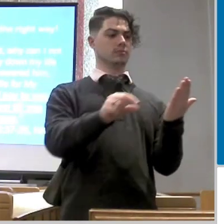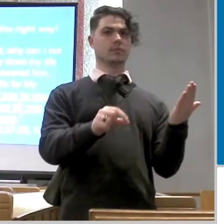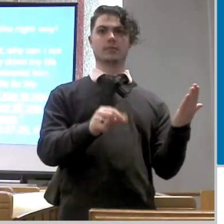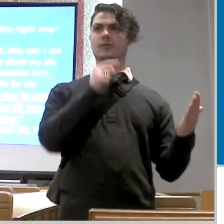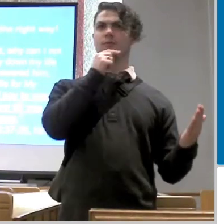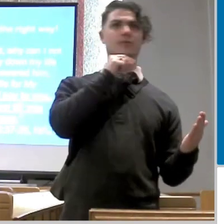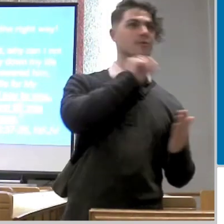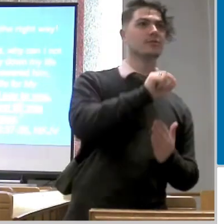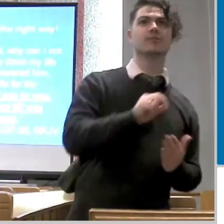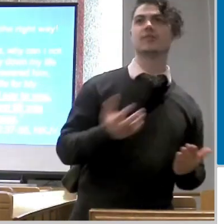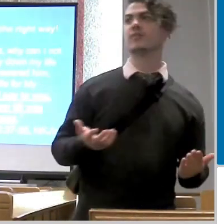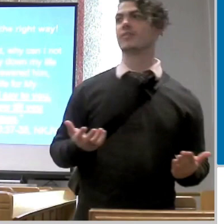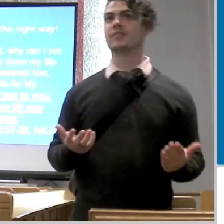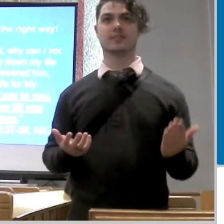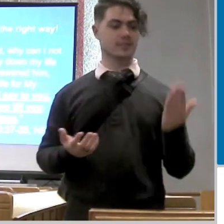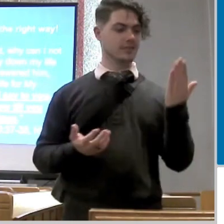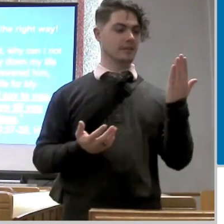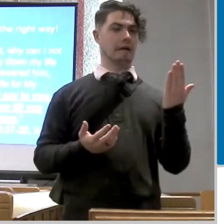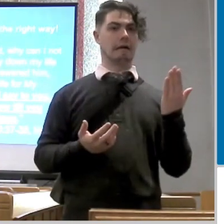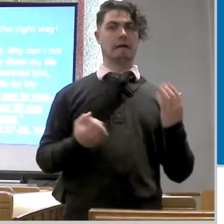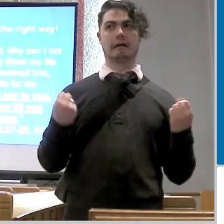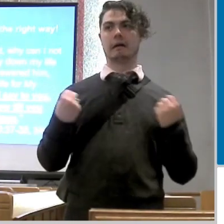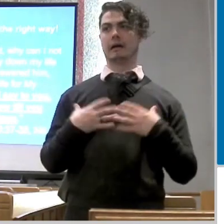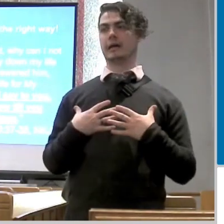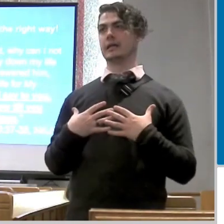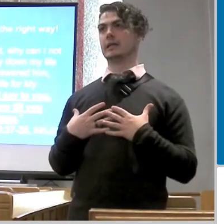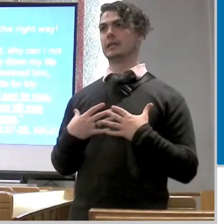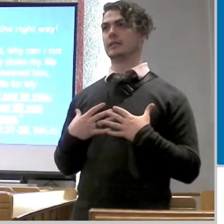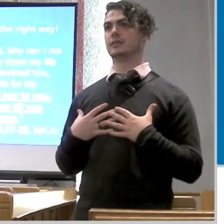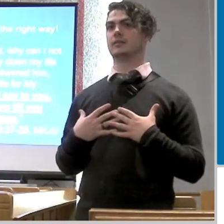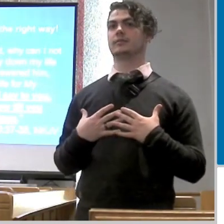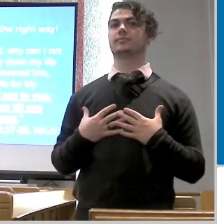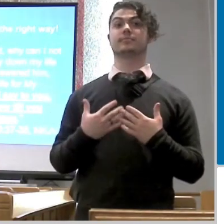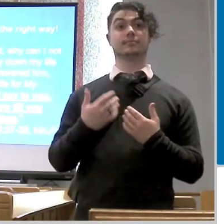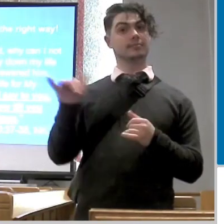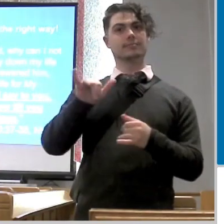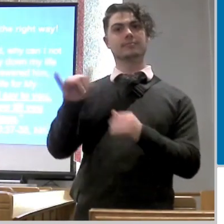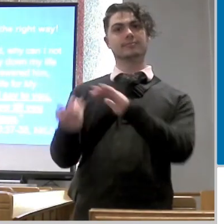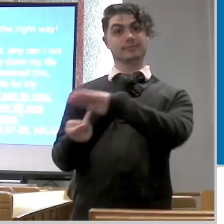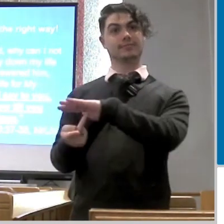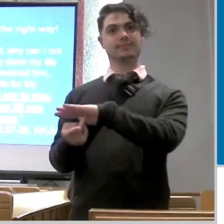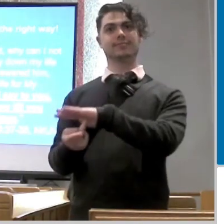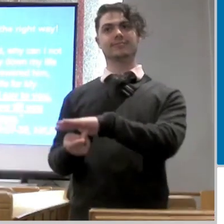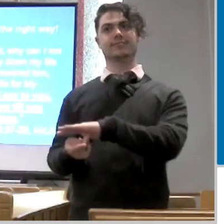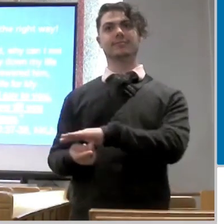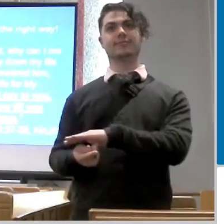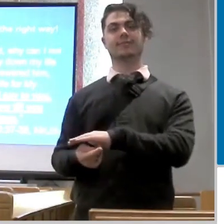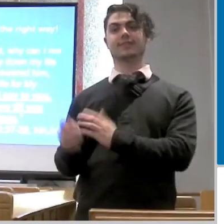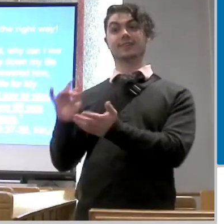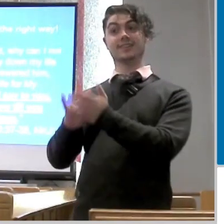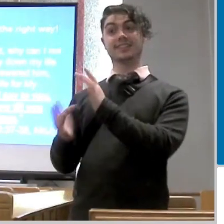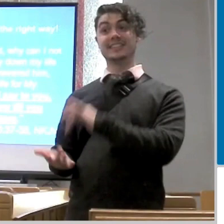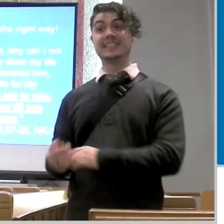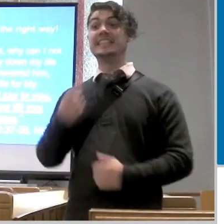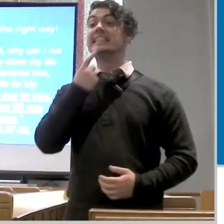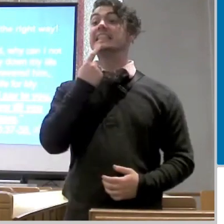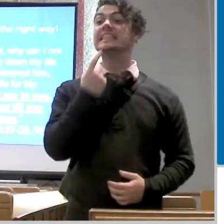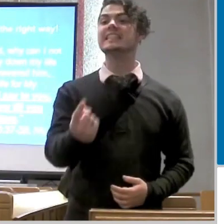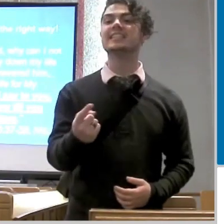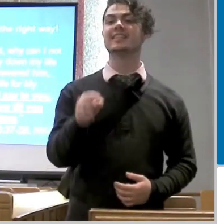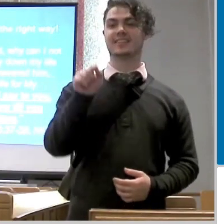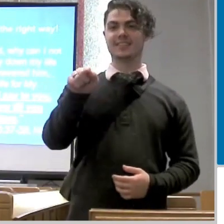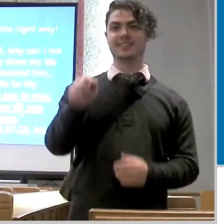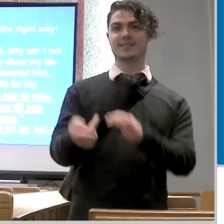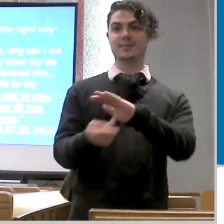wrote this like where'd this come from but i want you to put yourself in peter's shoes right so peter is being told this by jesus